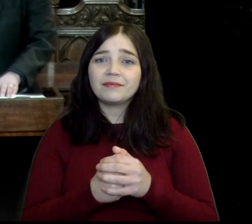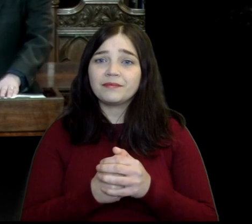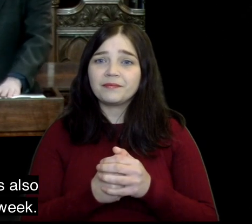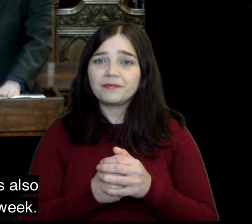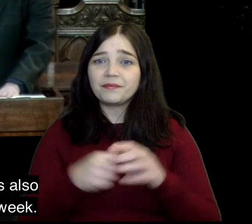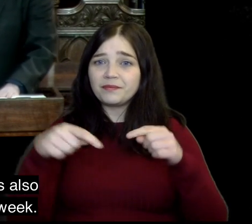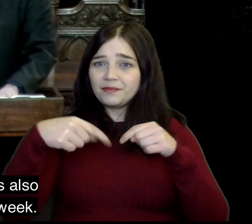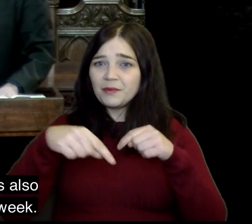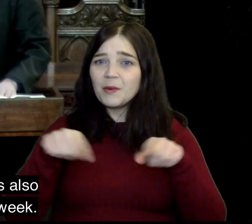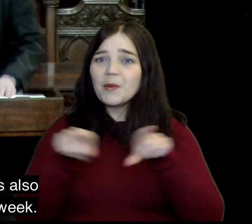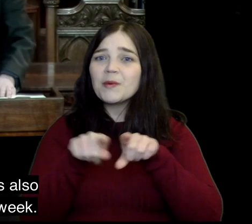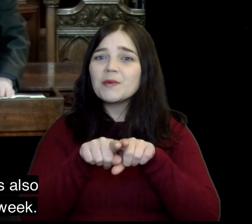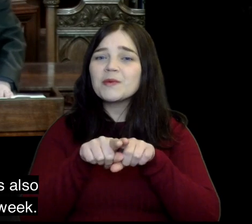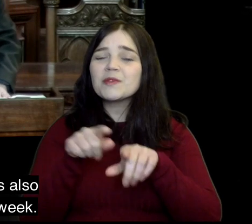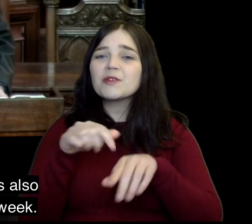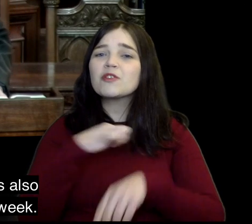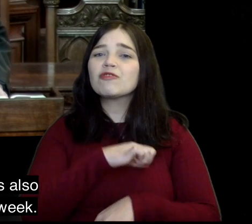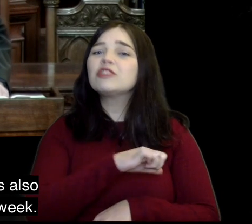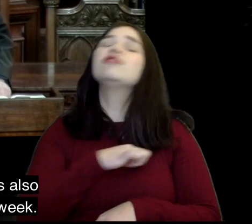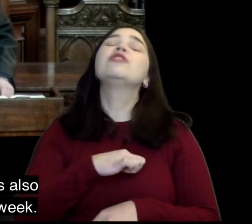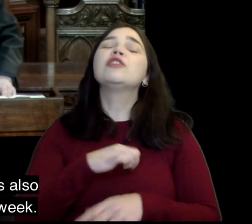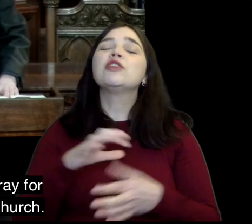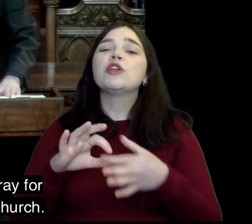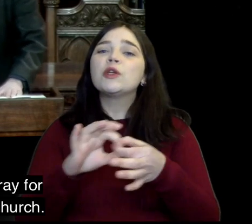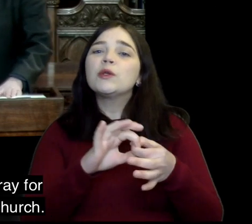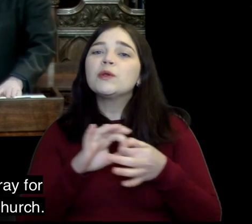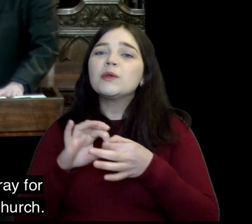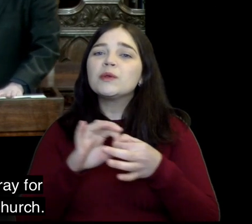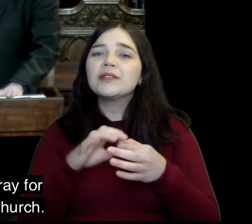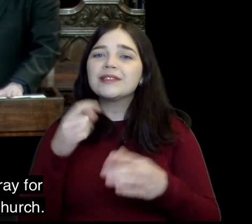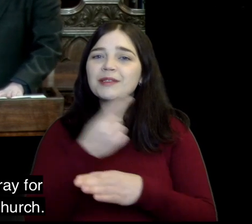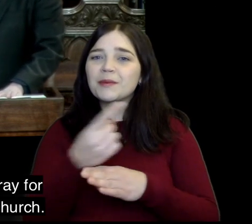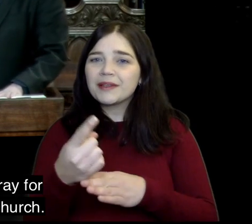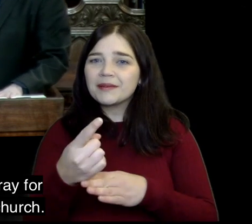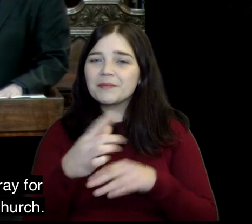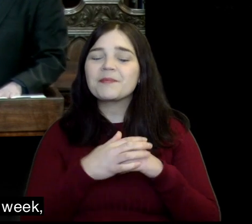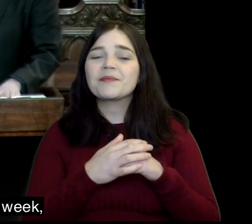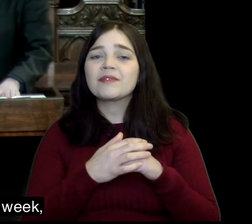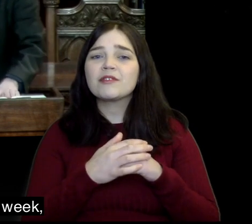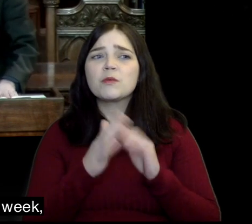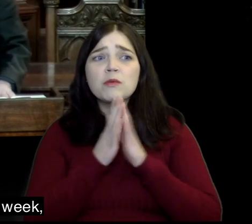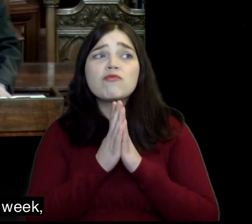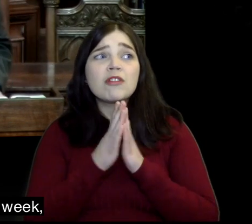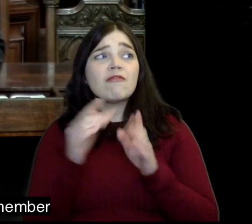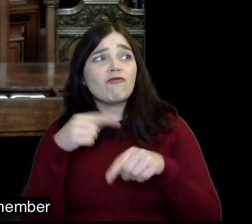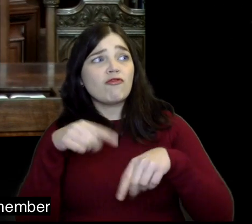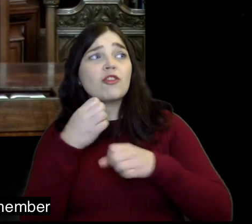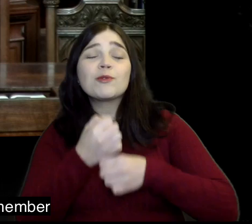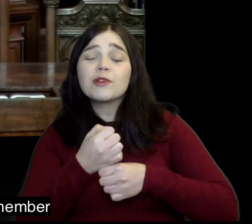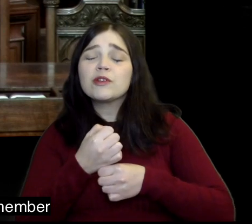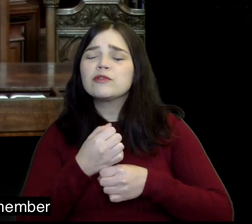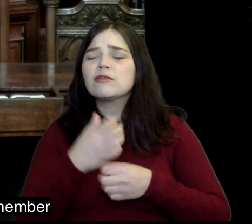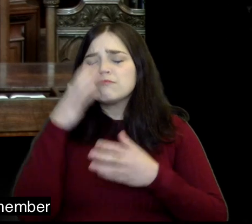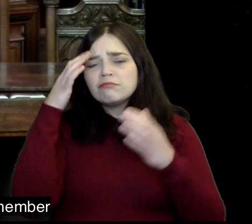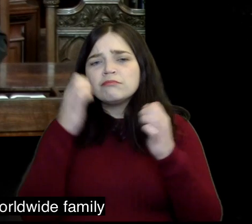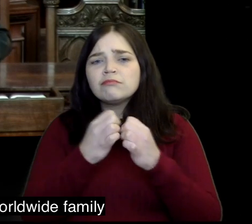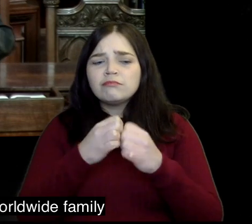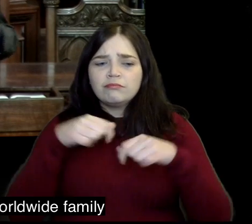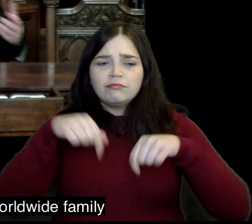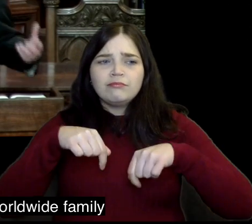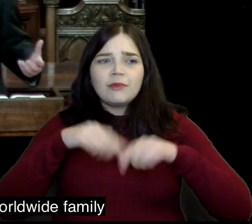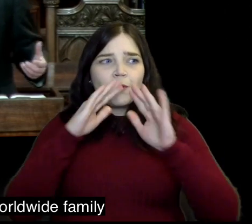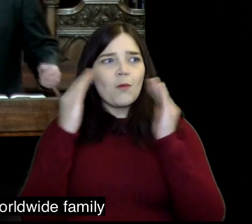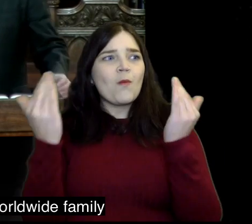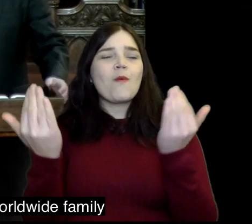and this week is also Christian unity week the week we pray for the unity of the church so it's good this week particularly to remember that we are